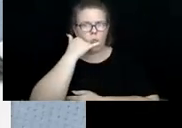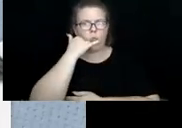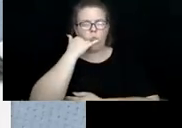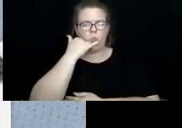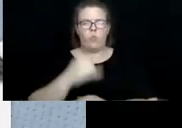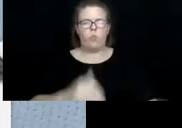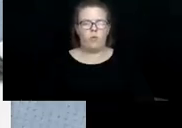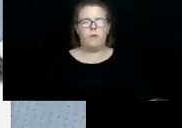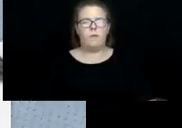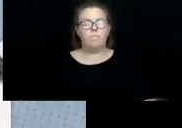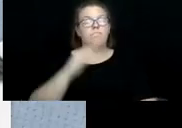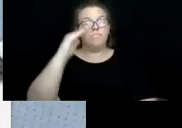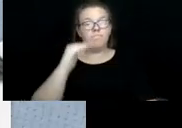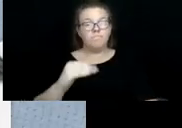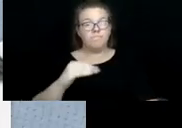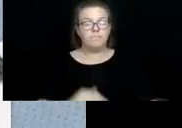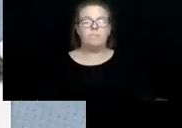next slide, please.